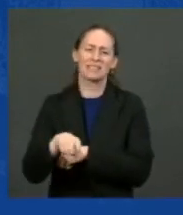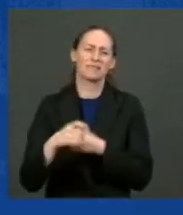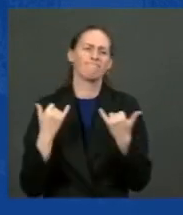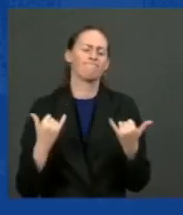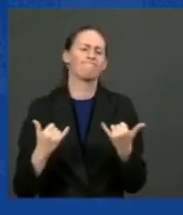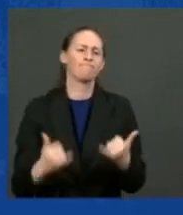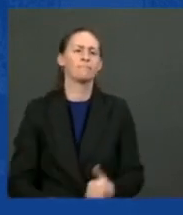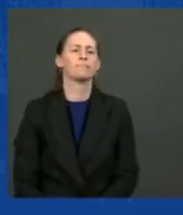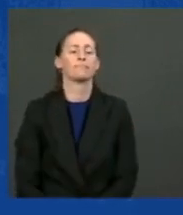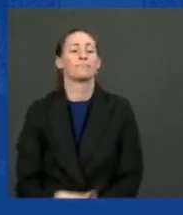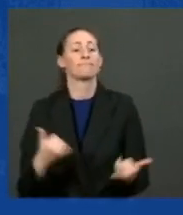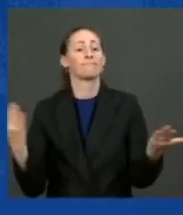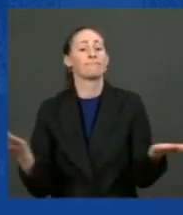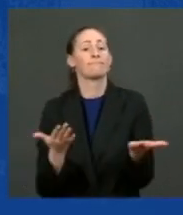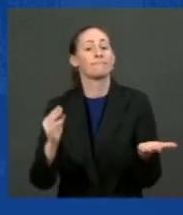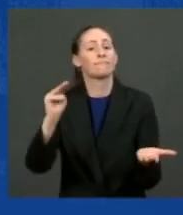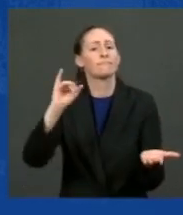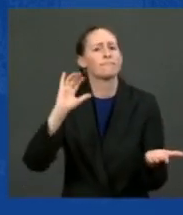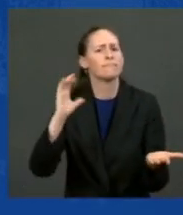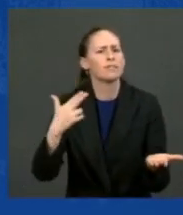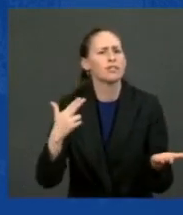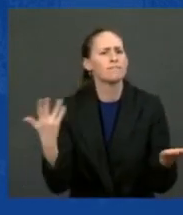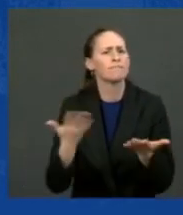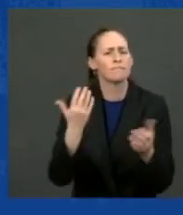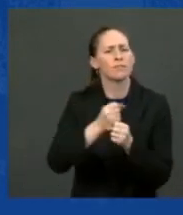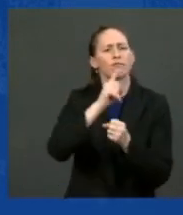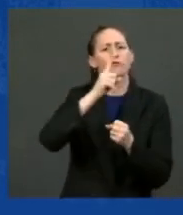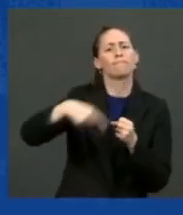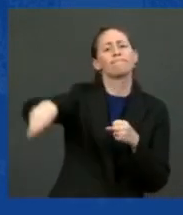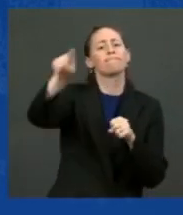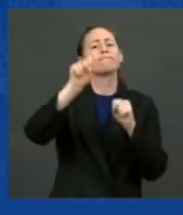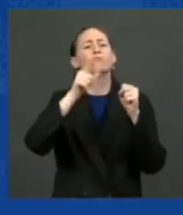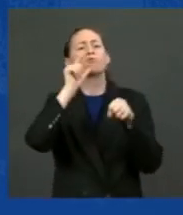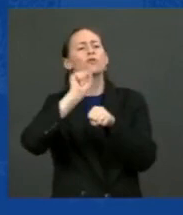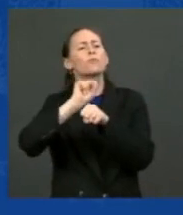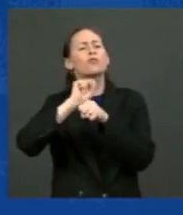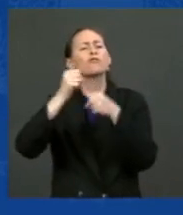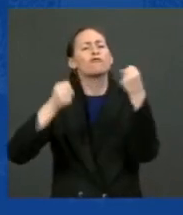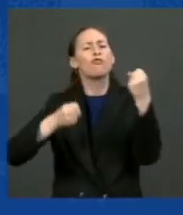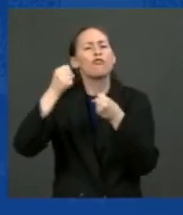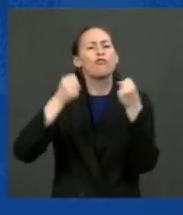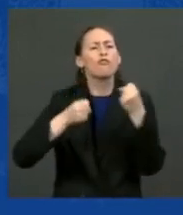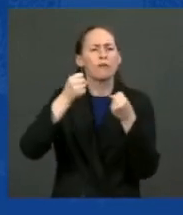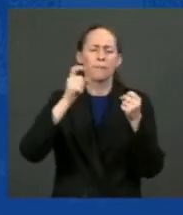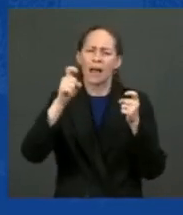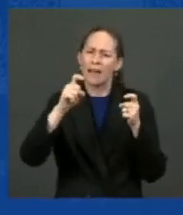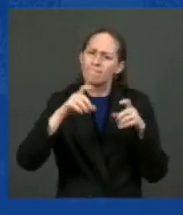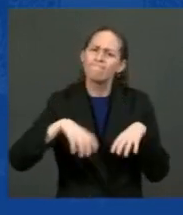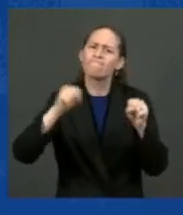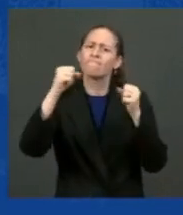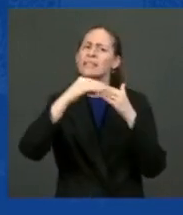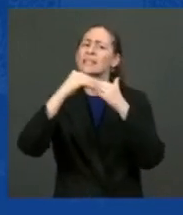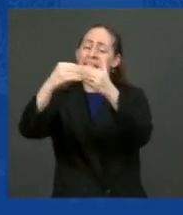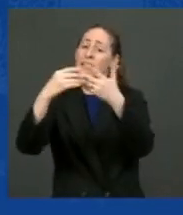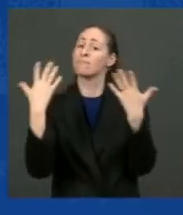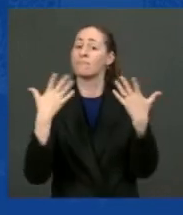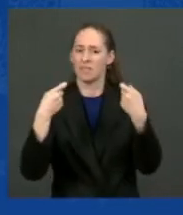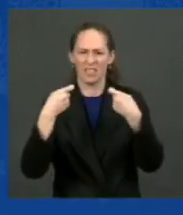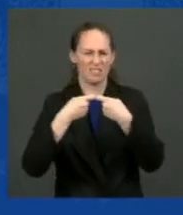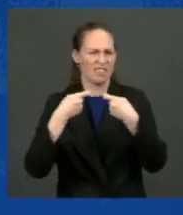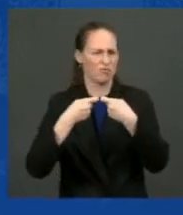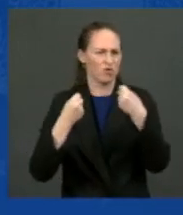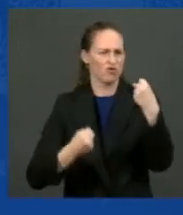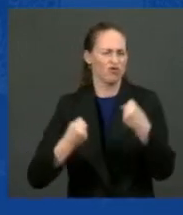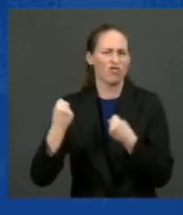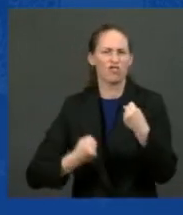why we need the infrastructure bill, but for so many people, they don't know how this even connects to the infrastructure bill. And I think the criticism